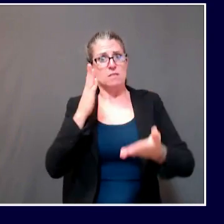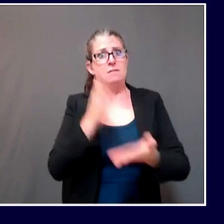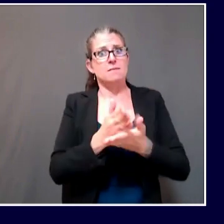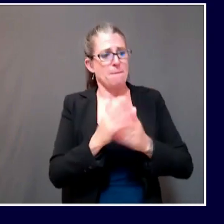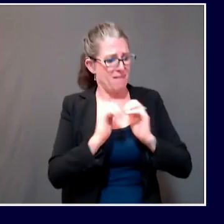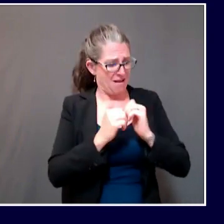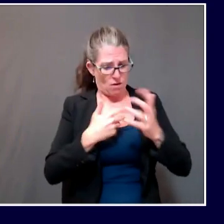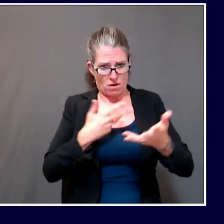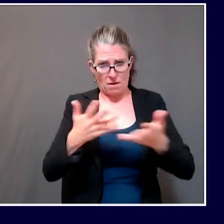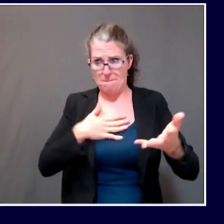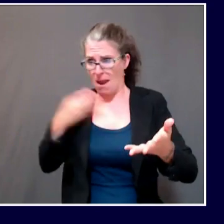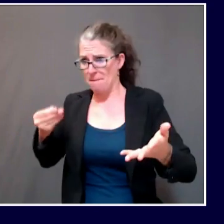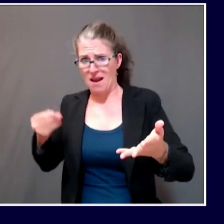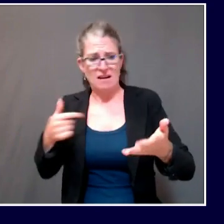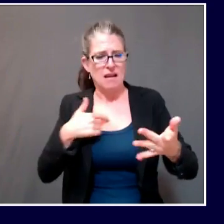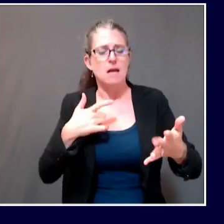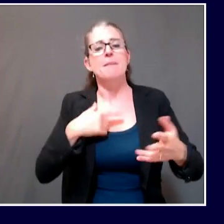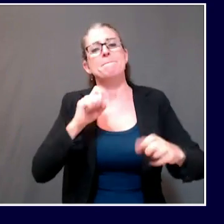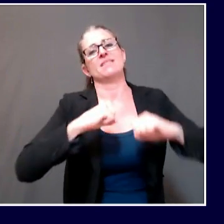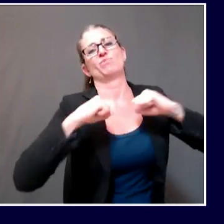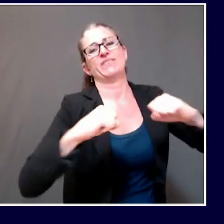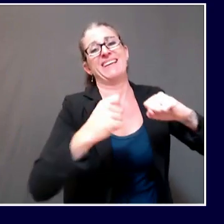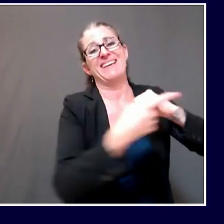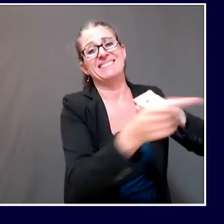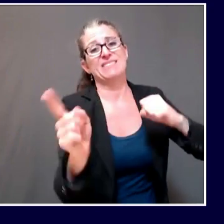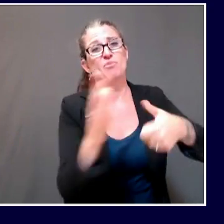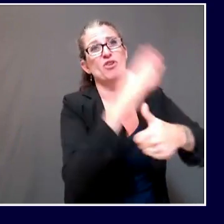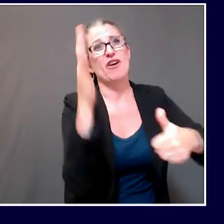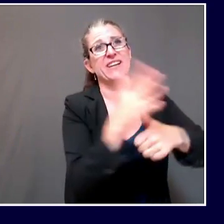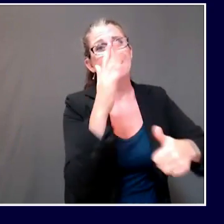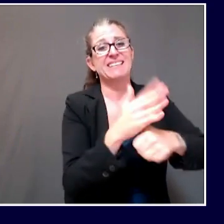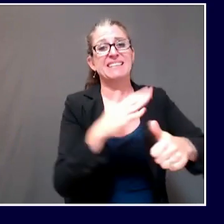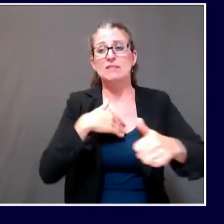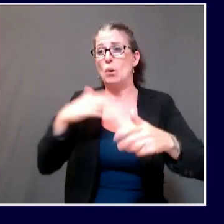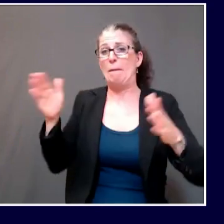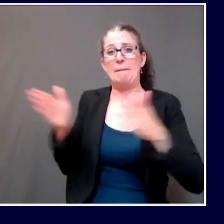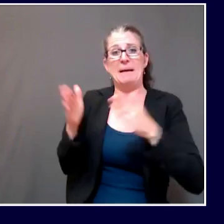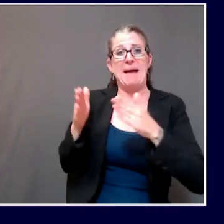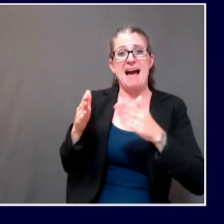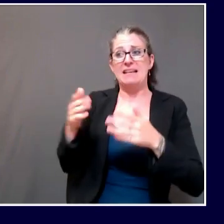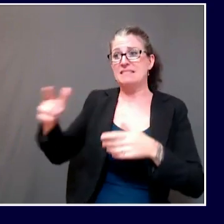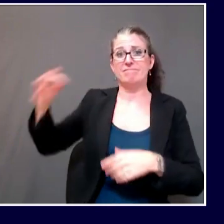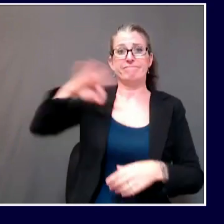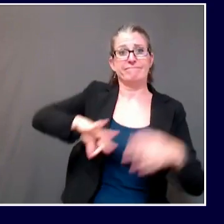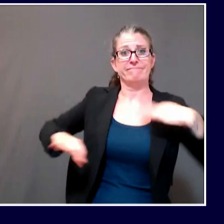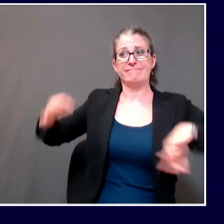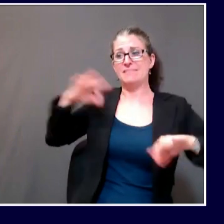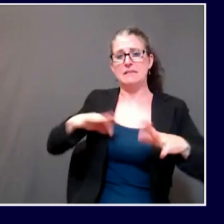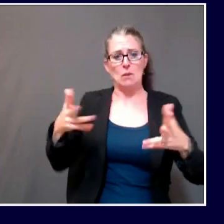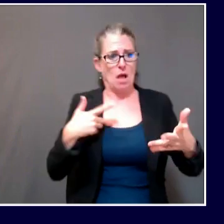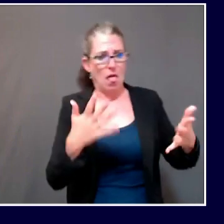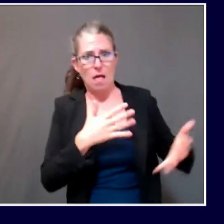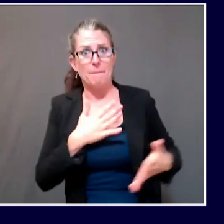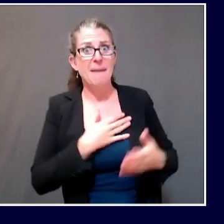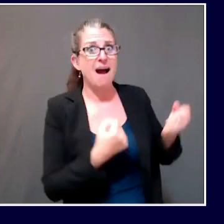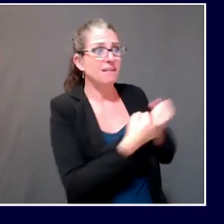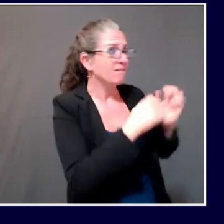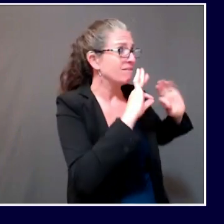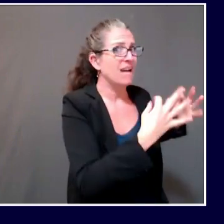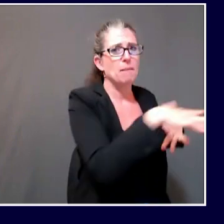needs to come first. And, quote, we are stronger, we are smarter, and we do not cave in